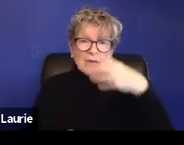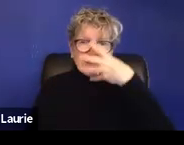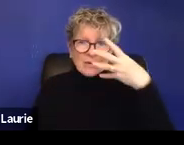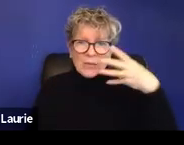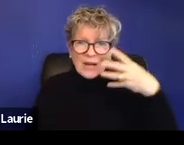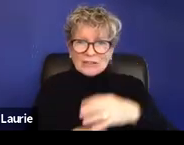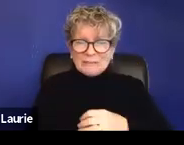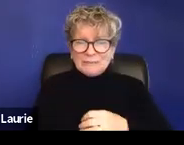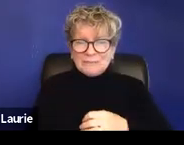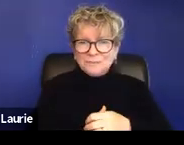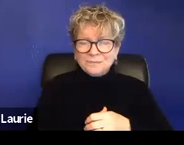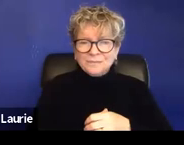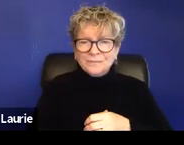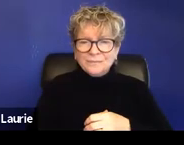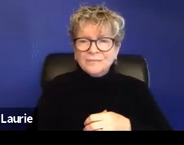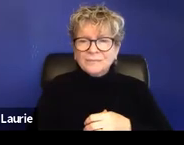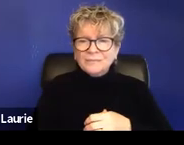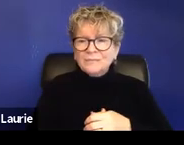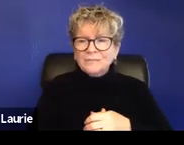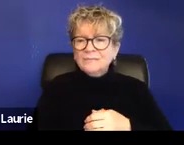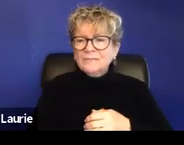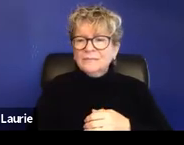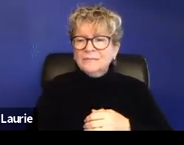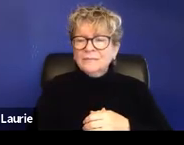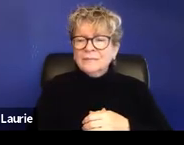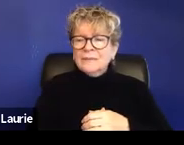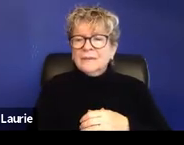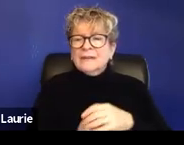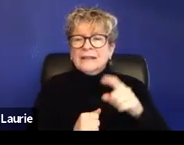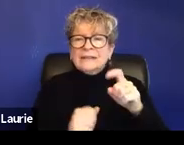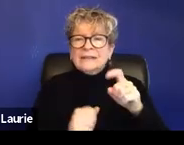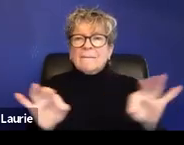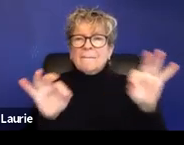consequences if we're not, uh, thinking holistically.